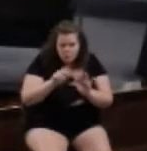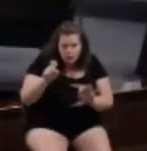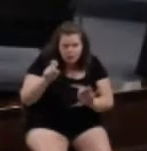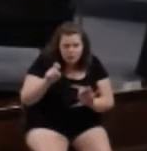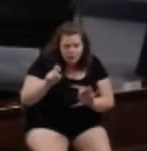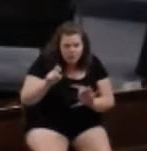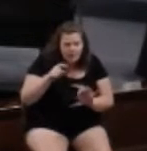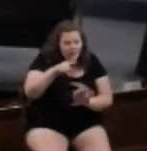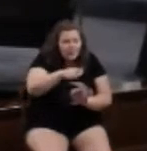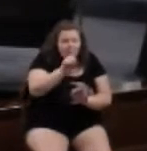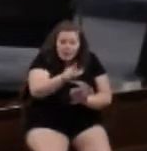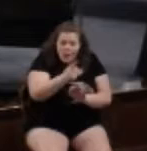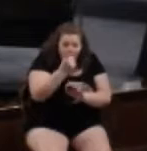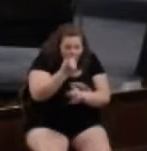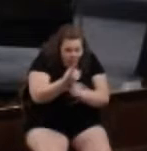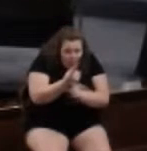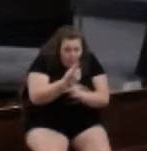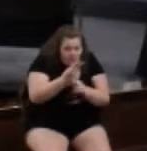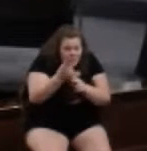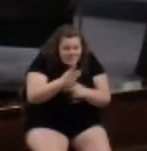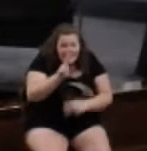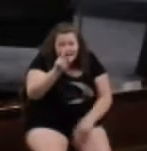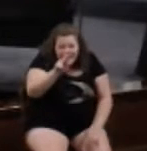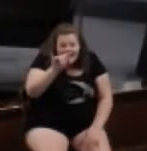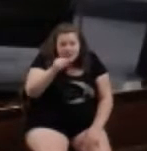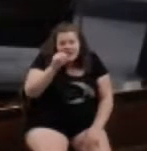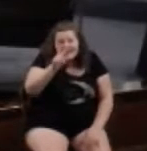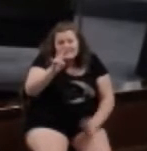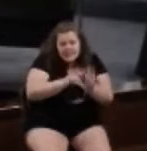You can only use the KJV Bible.